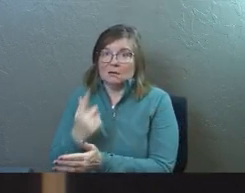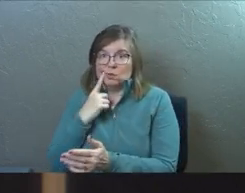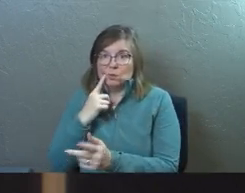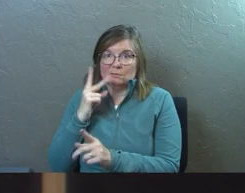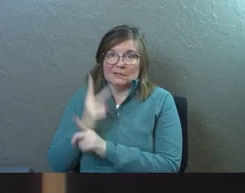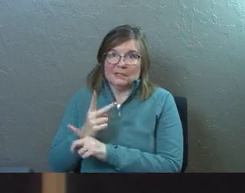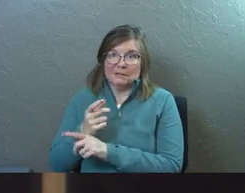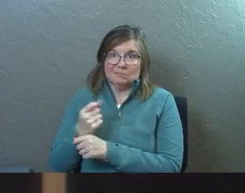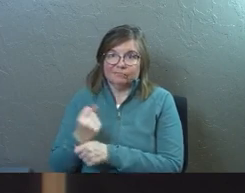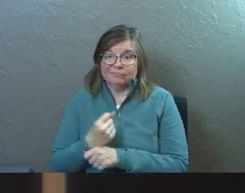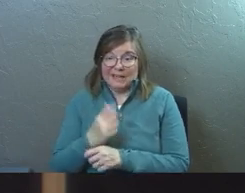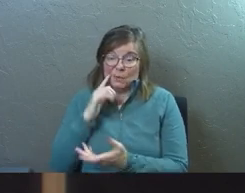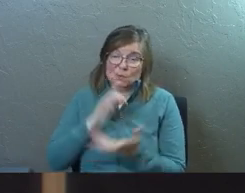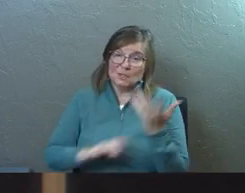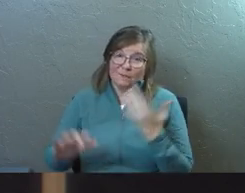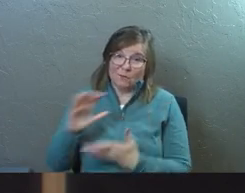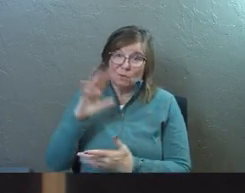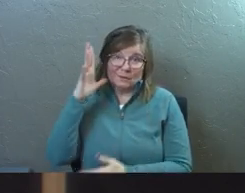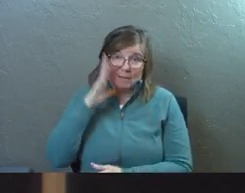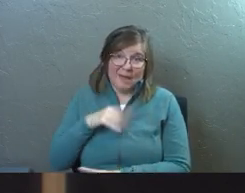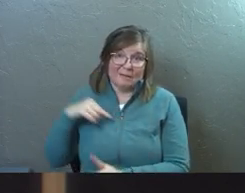And he was kind of a confused guy.